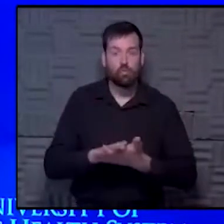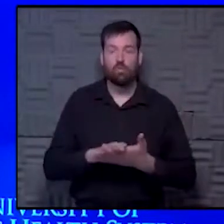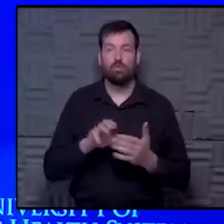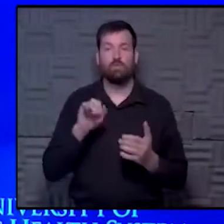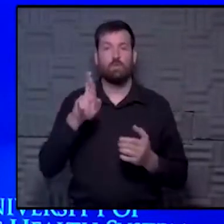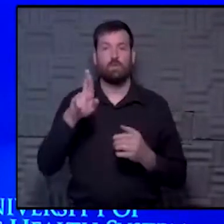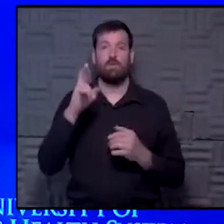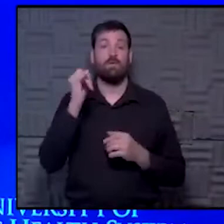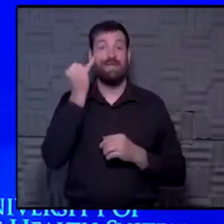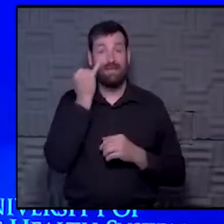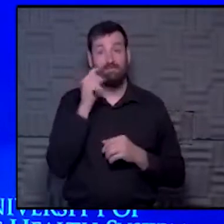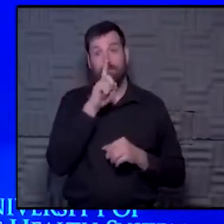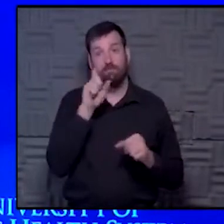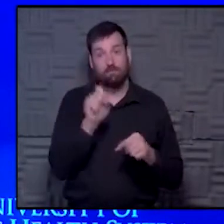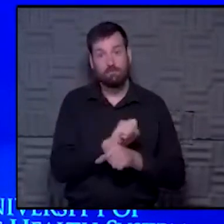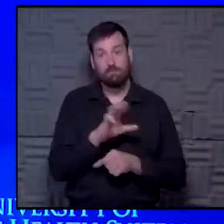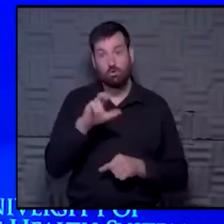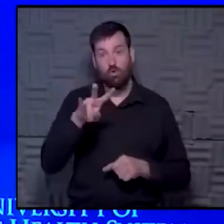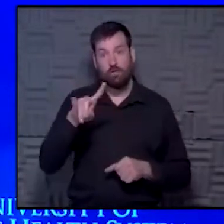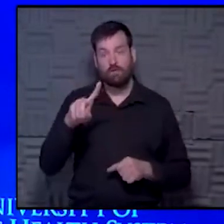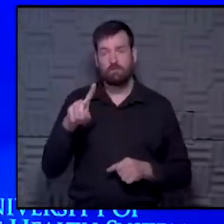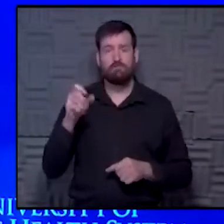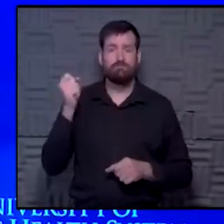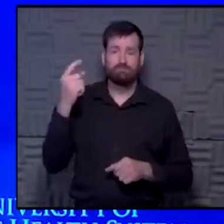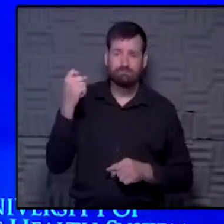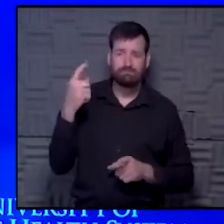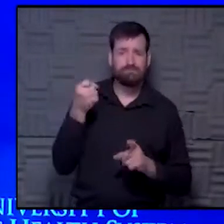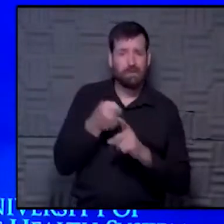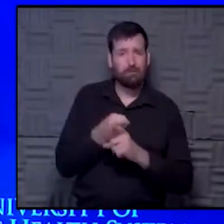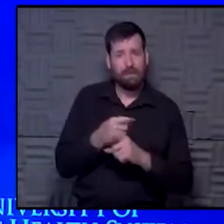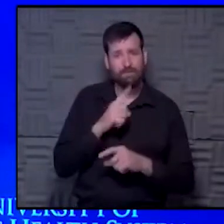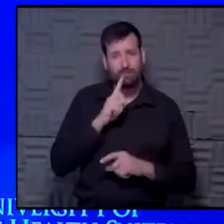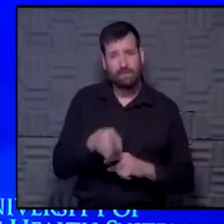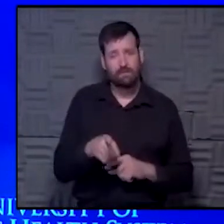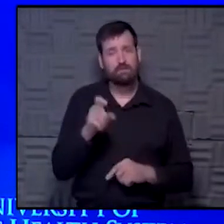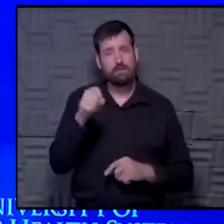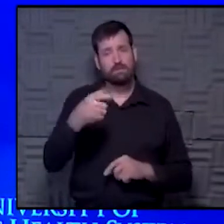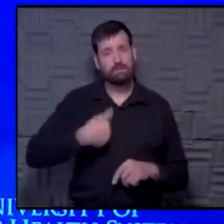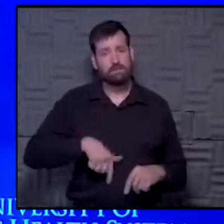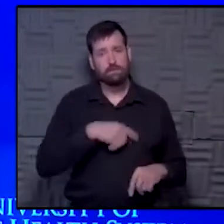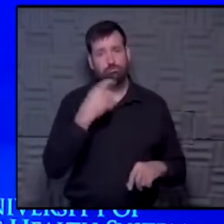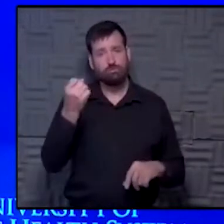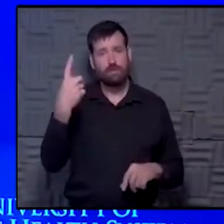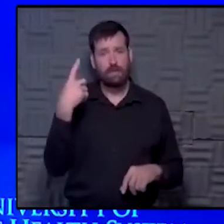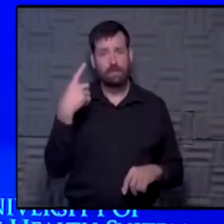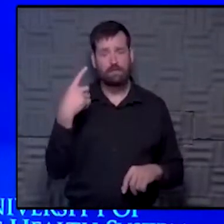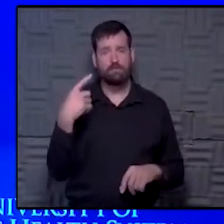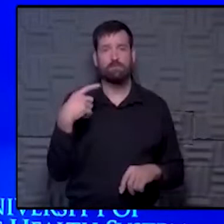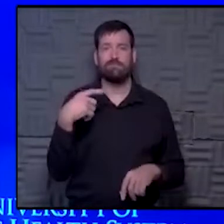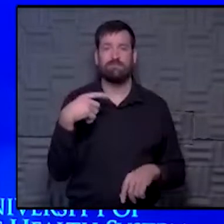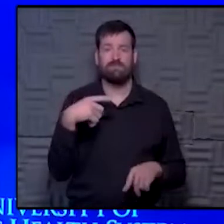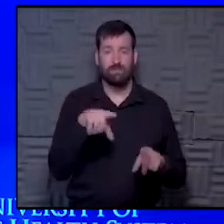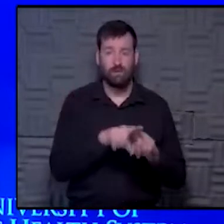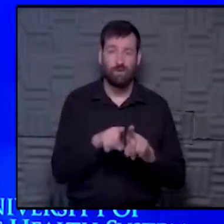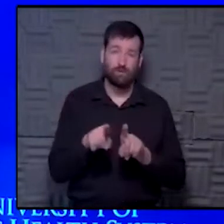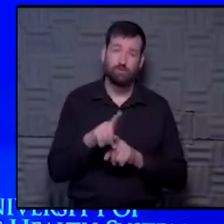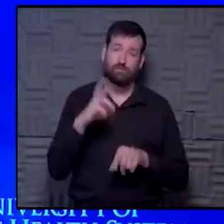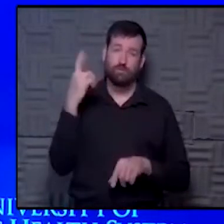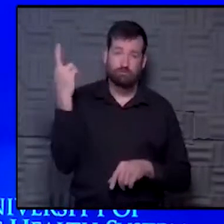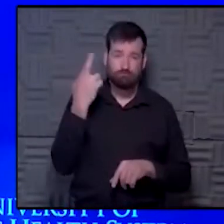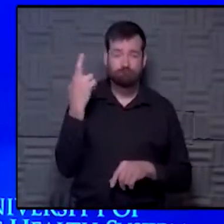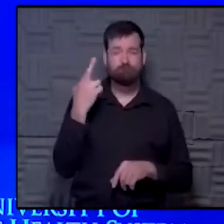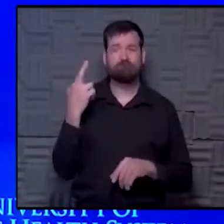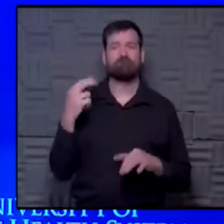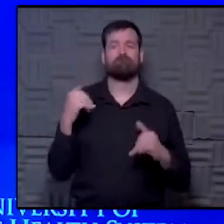if it is COVID. And while those impacts are very real and we all understand them, we also are finding ourselves